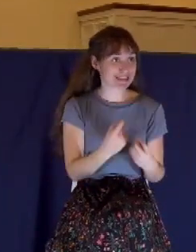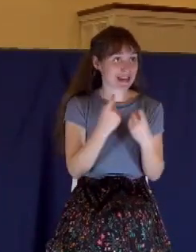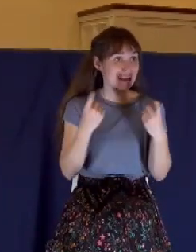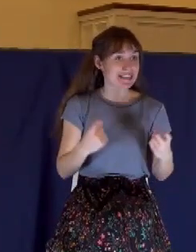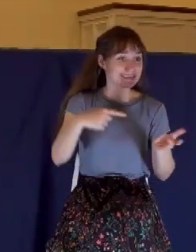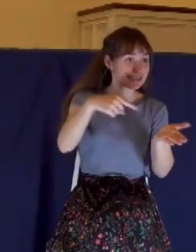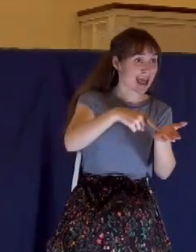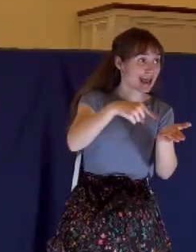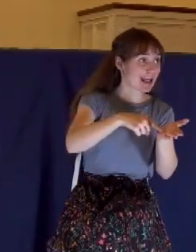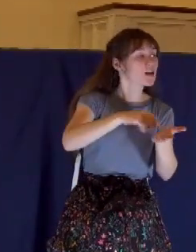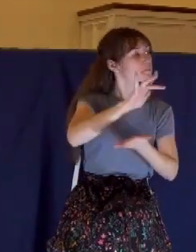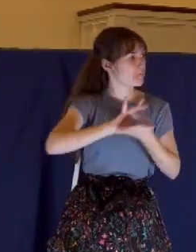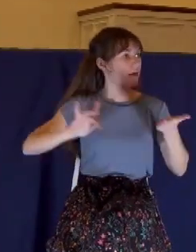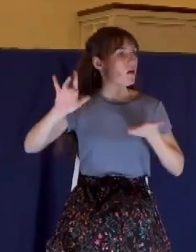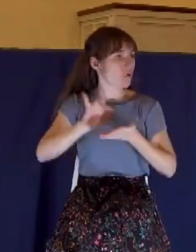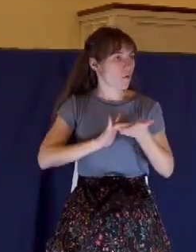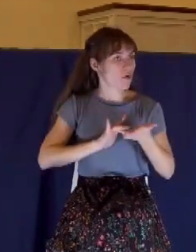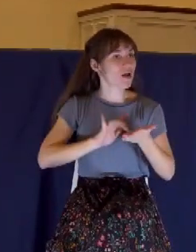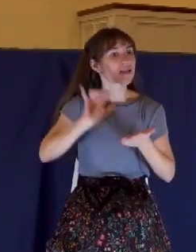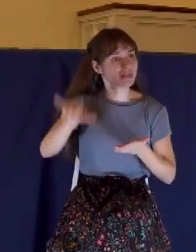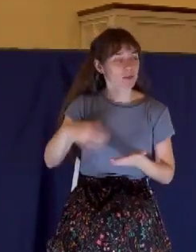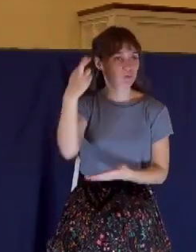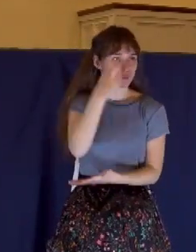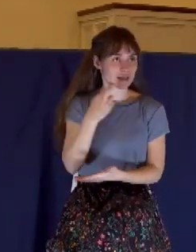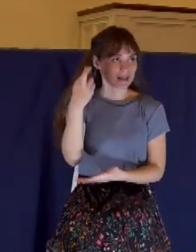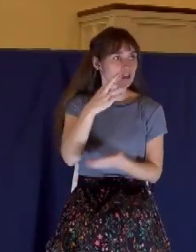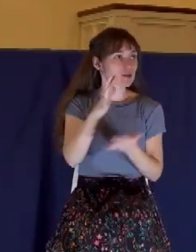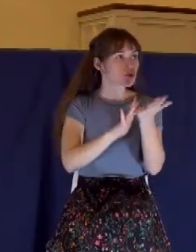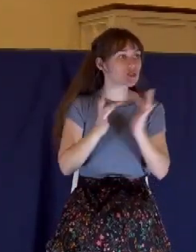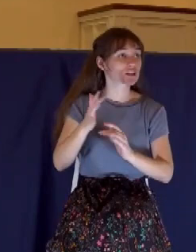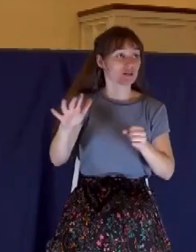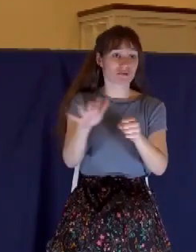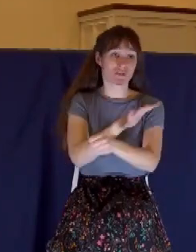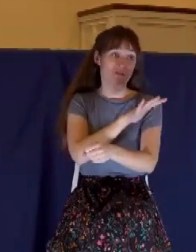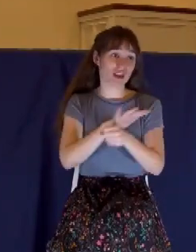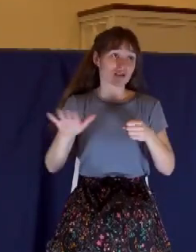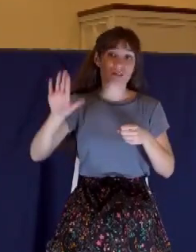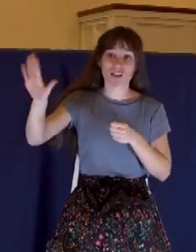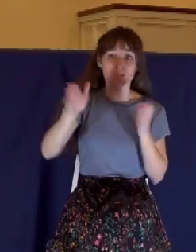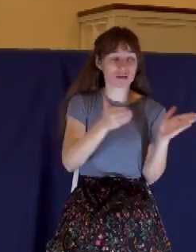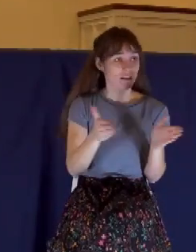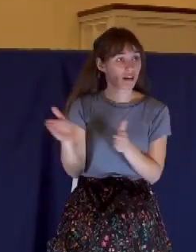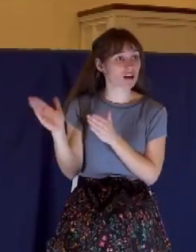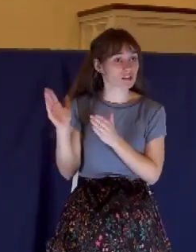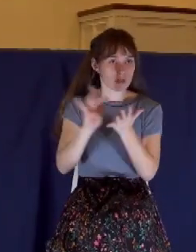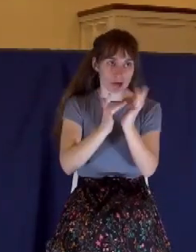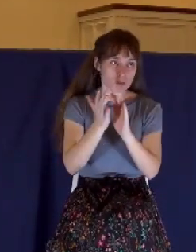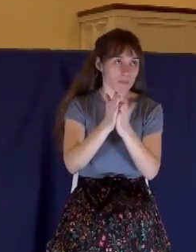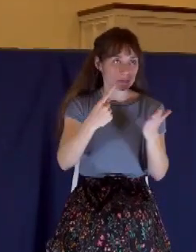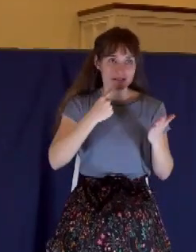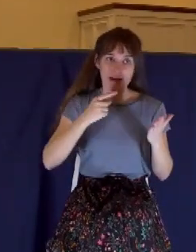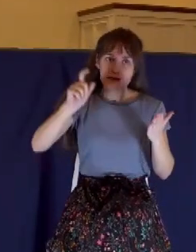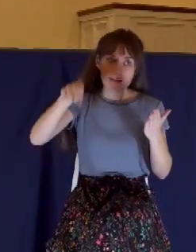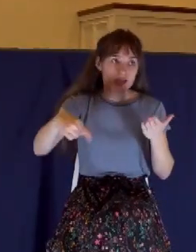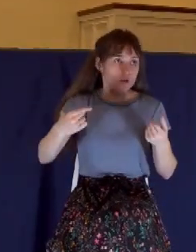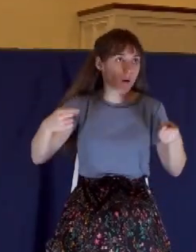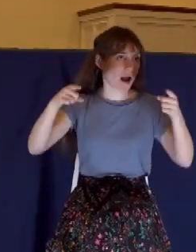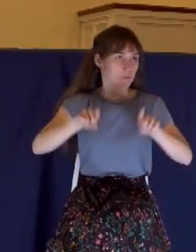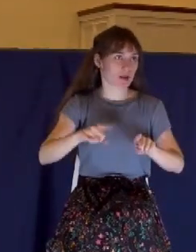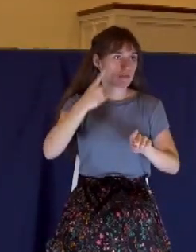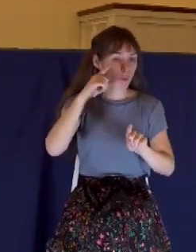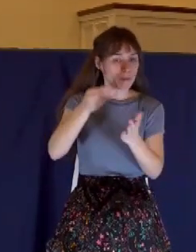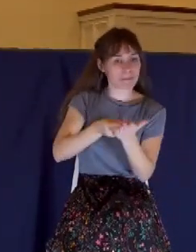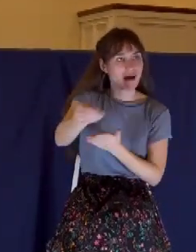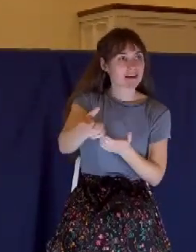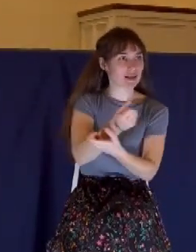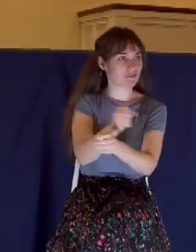He fulfilled what the Bible said He needed to do in order to buy salvation for us. You see, God the